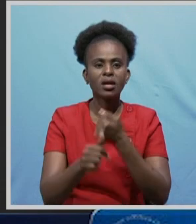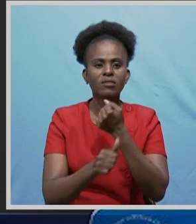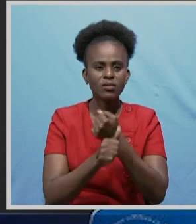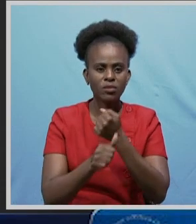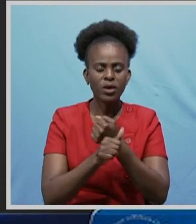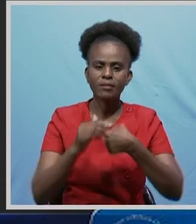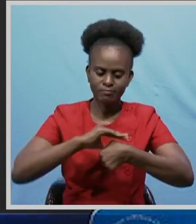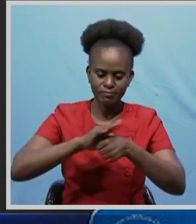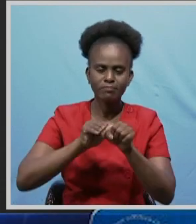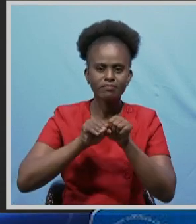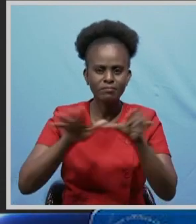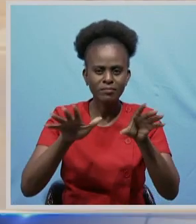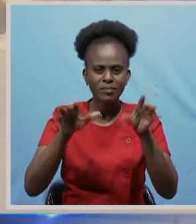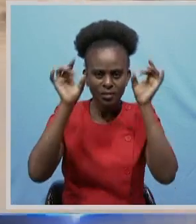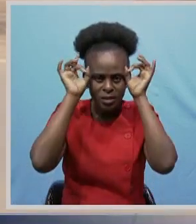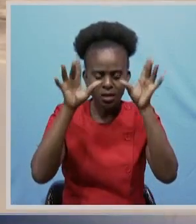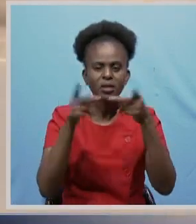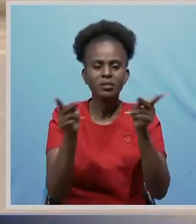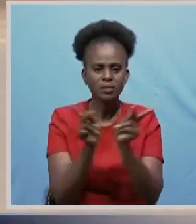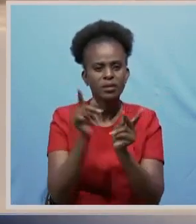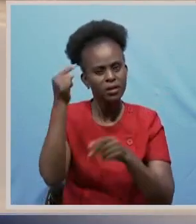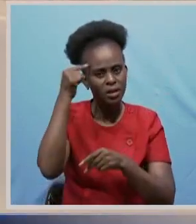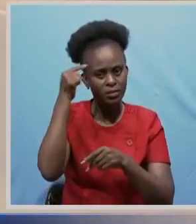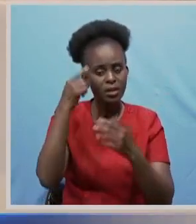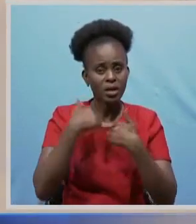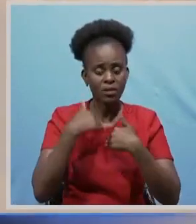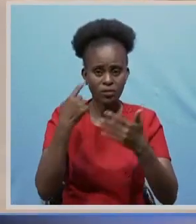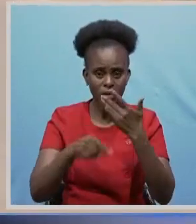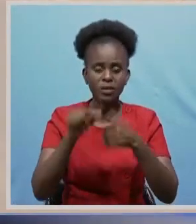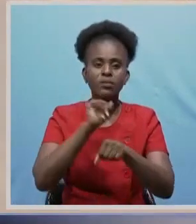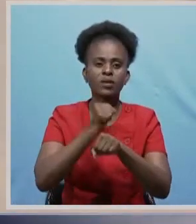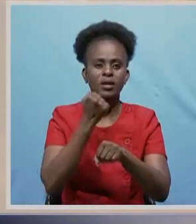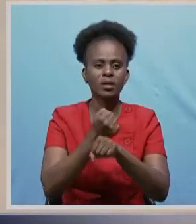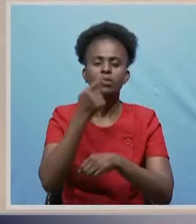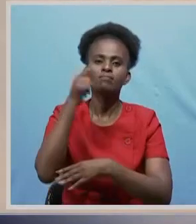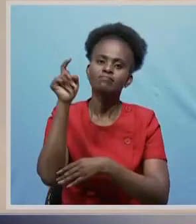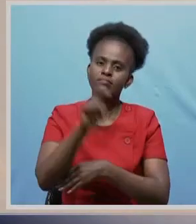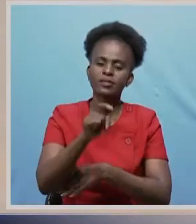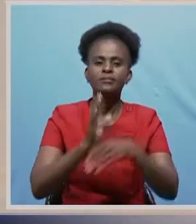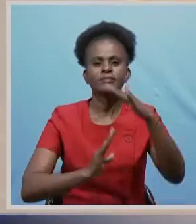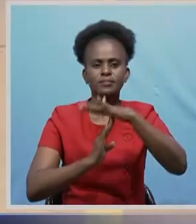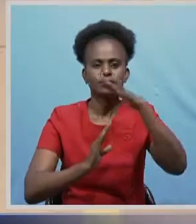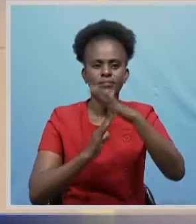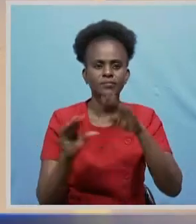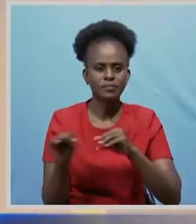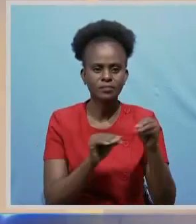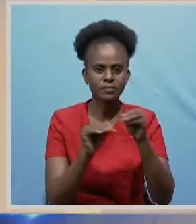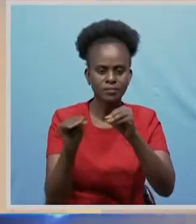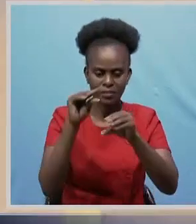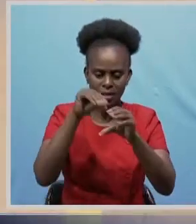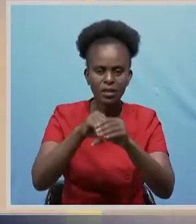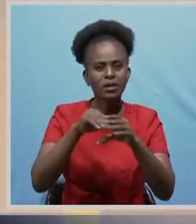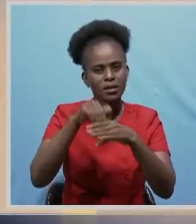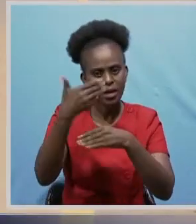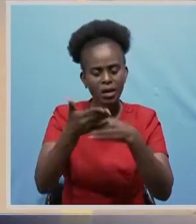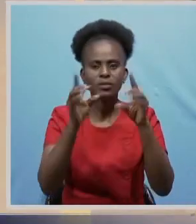as a COVID-19 hotspot, government has gone a step further to order a restriction of movements into and out